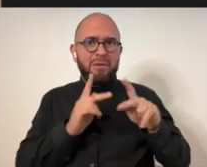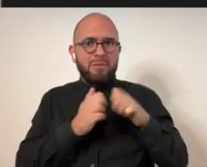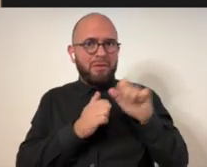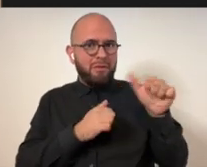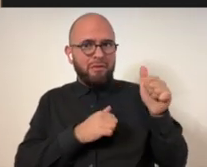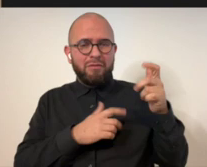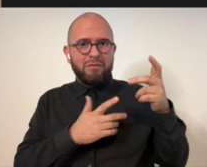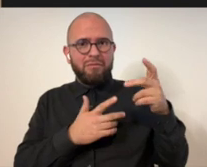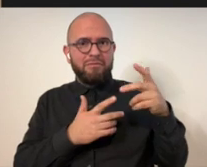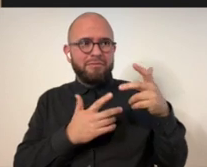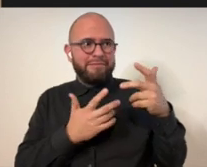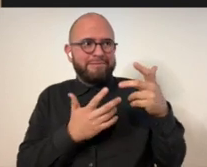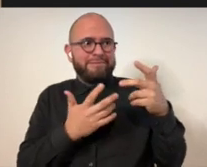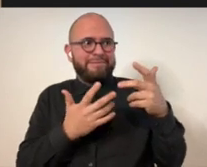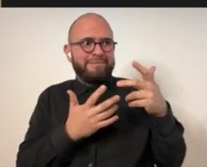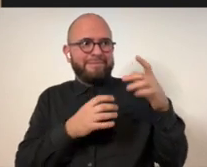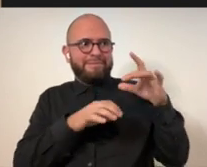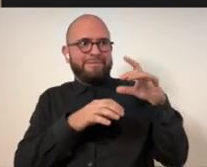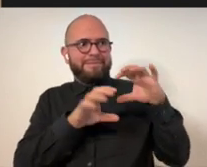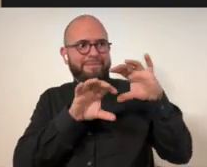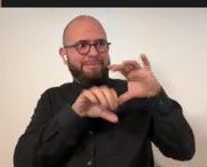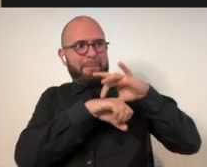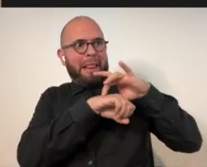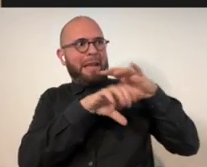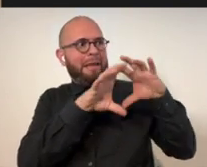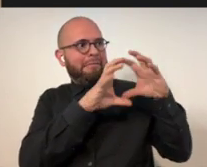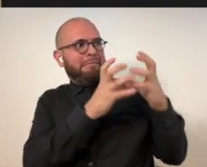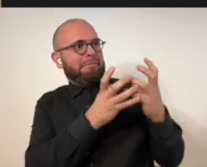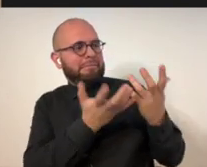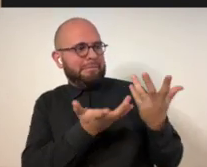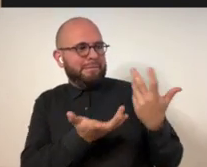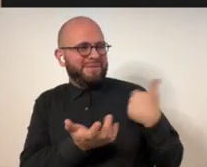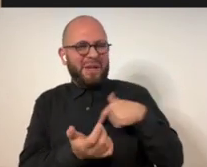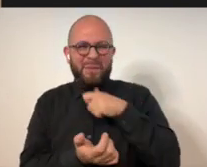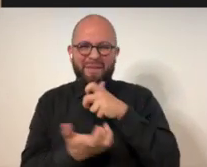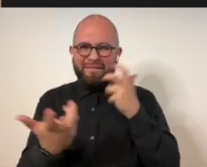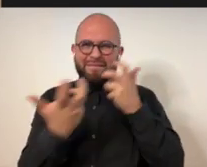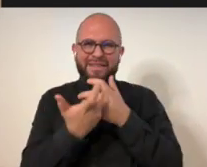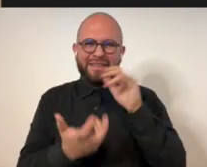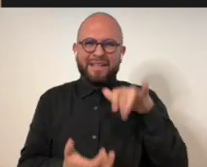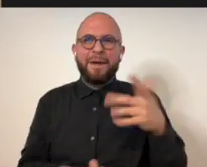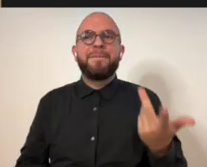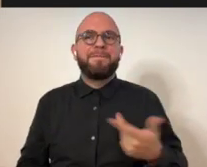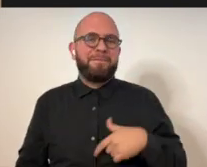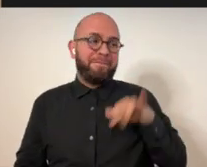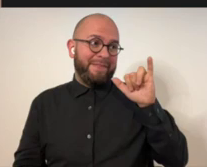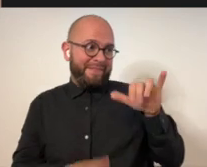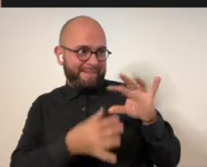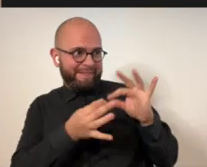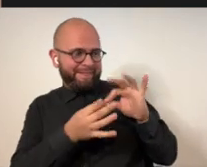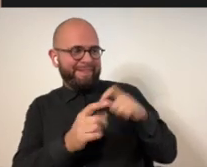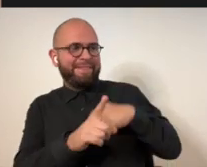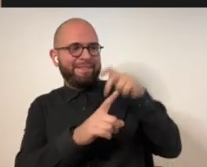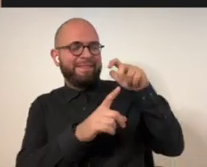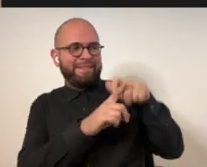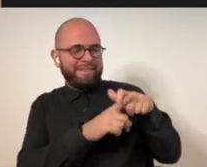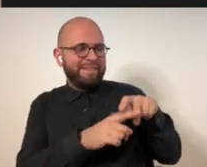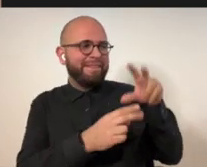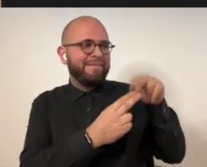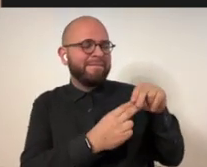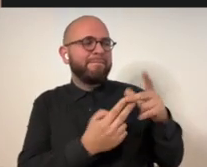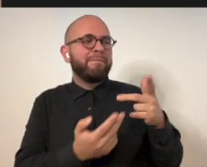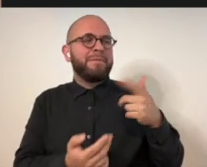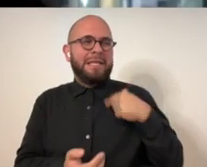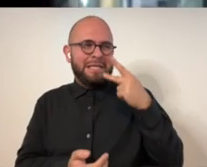created by people from another planet, I think, you know, and none of us really fit